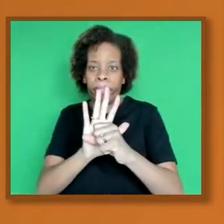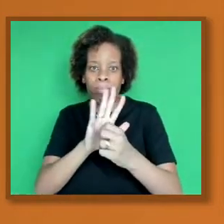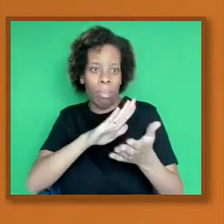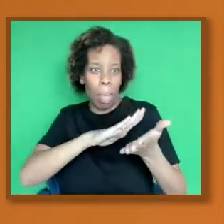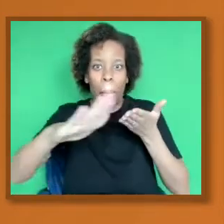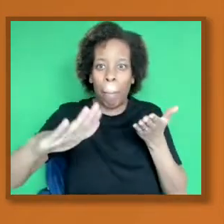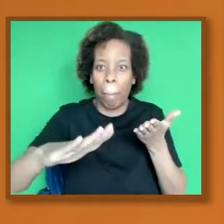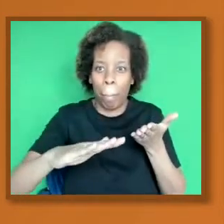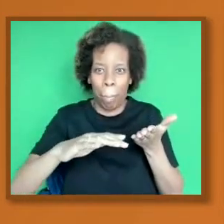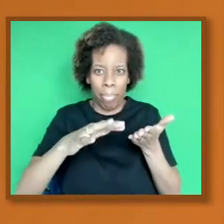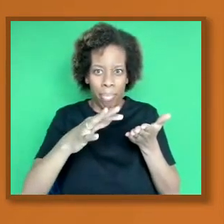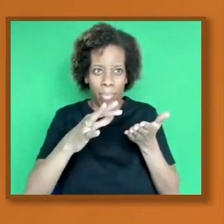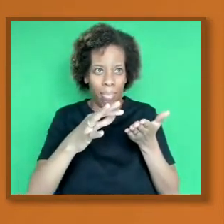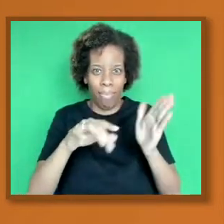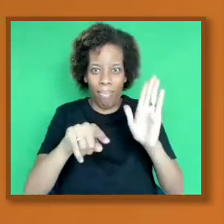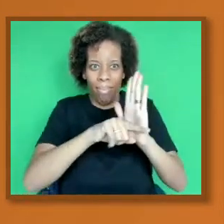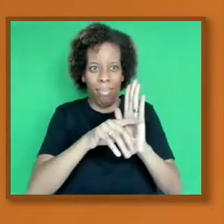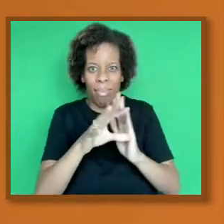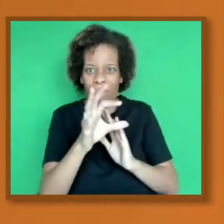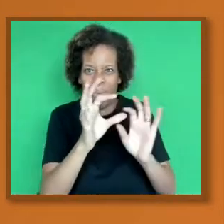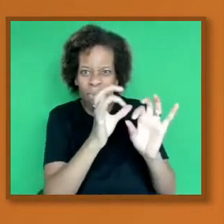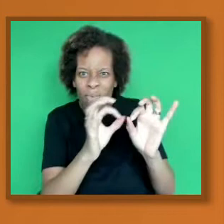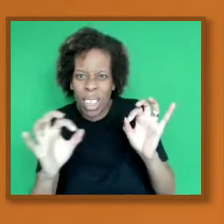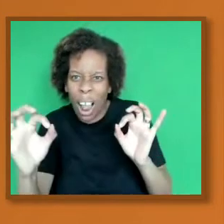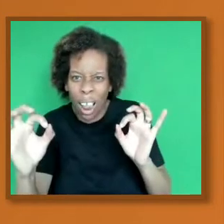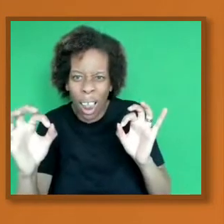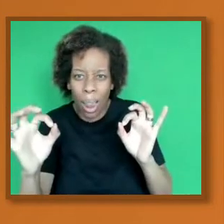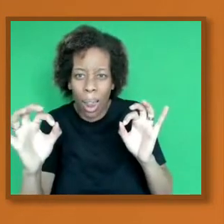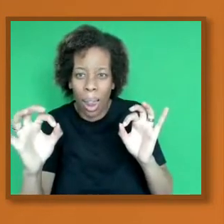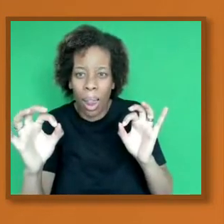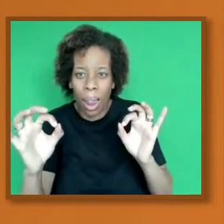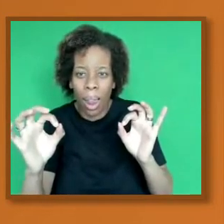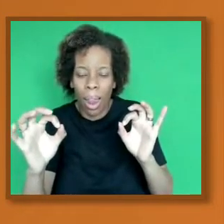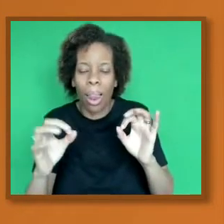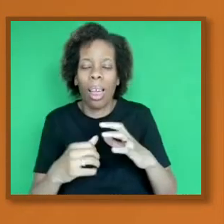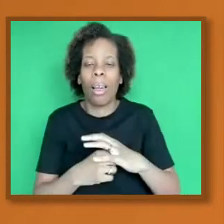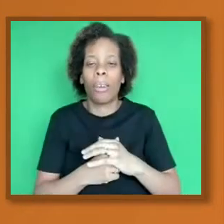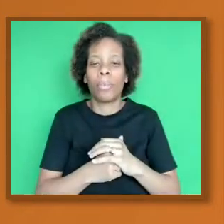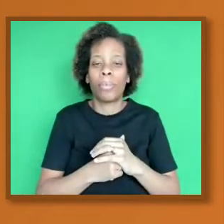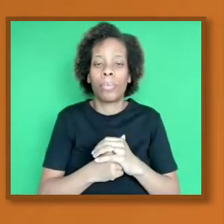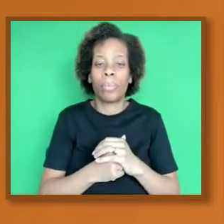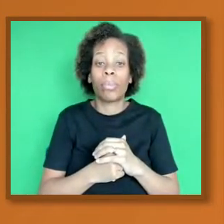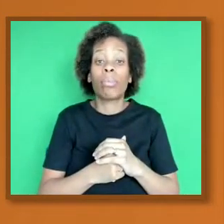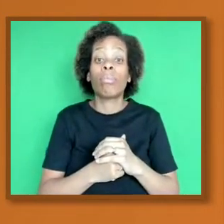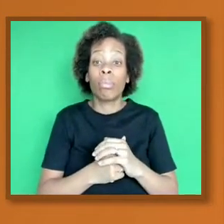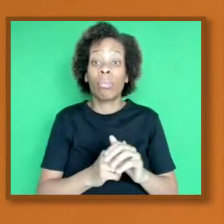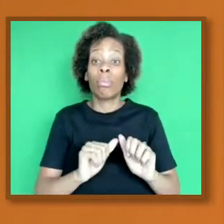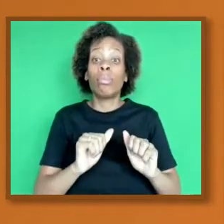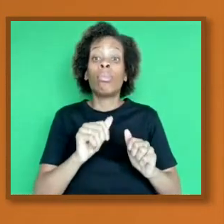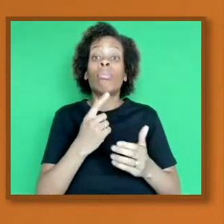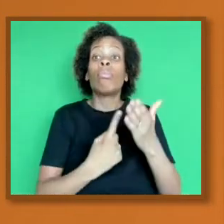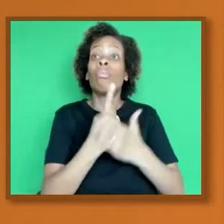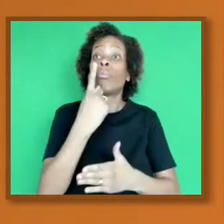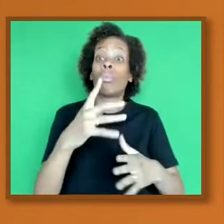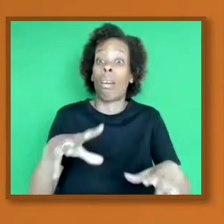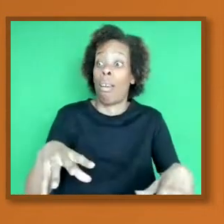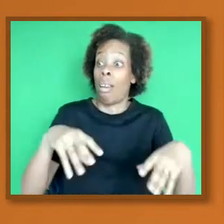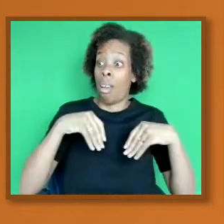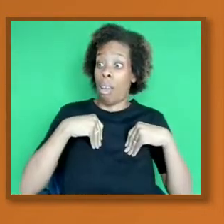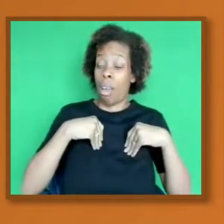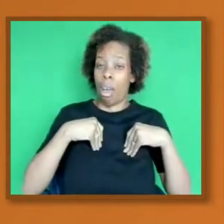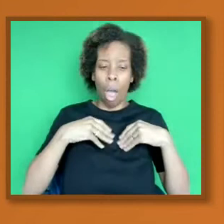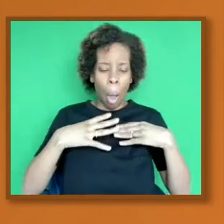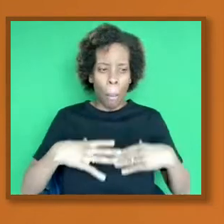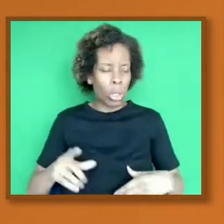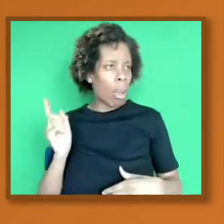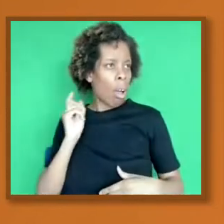that germ, your system has already been primed. It's got those antibodies and it removes the virus.